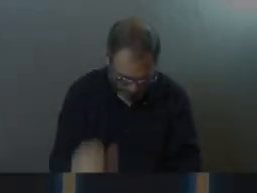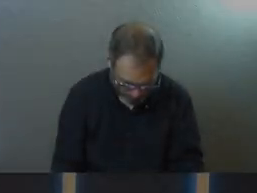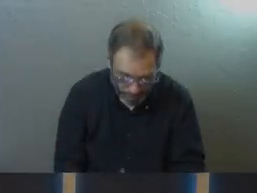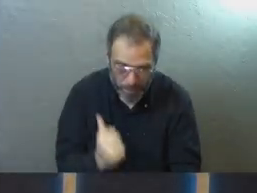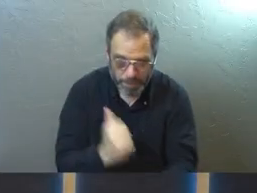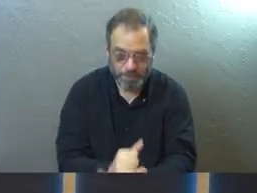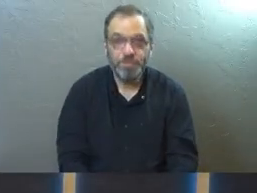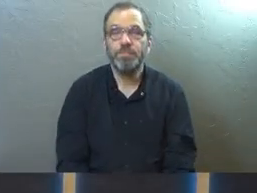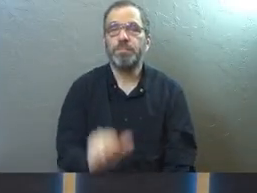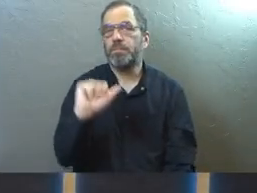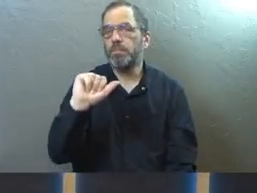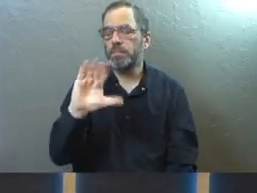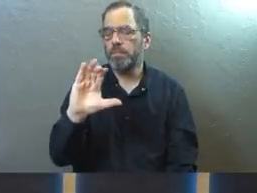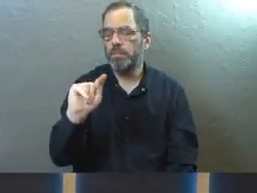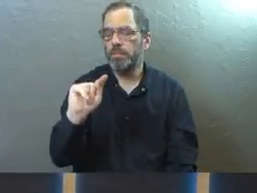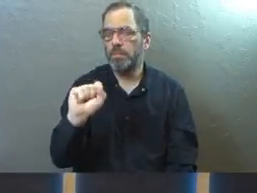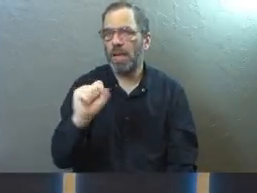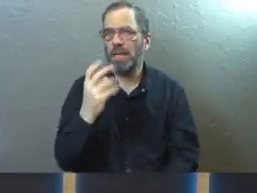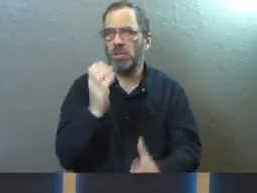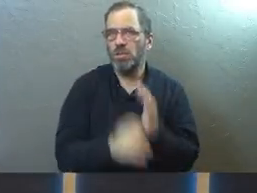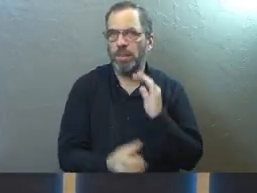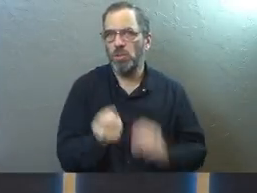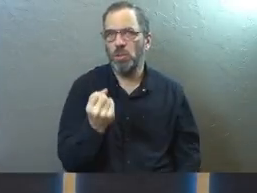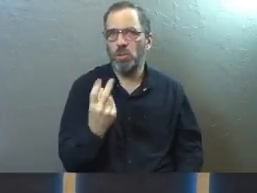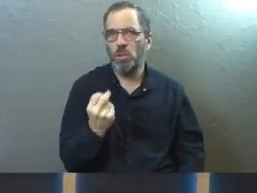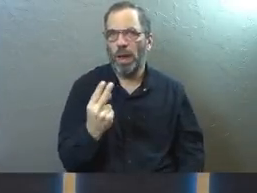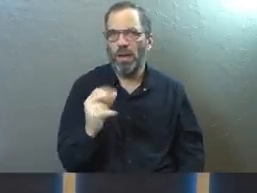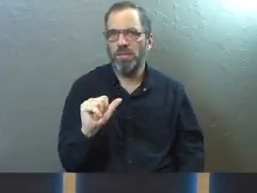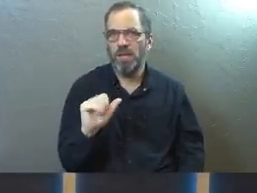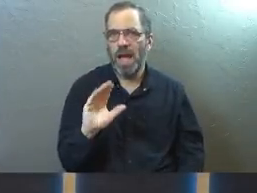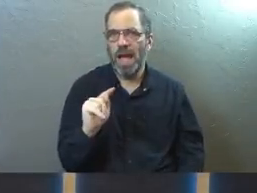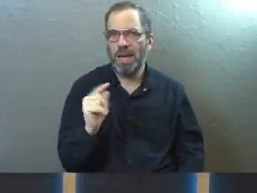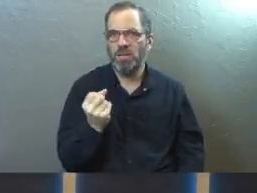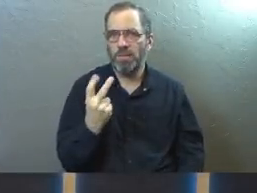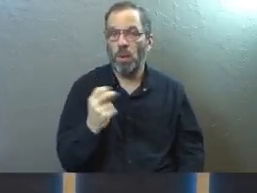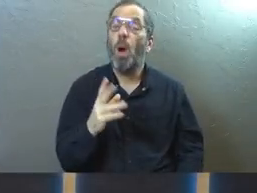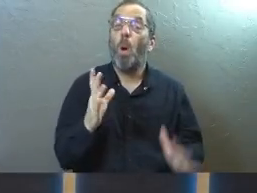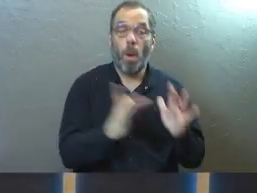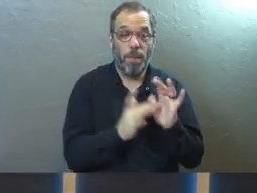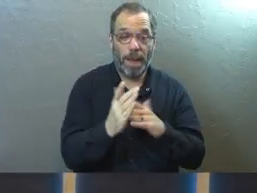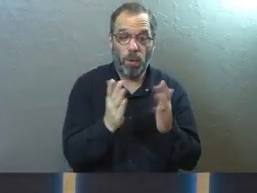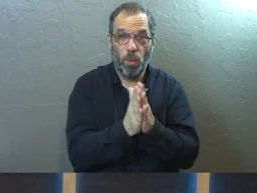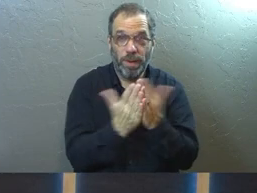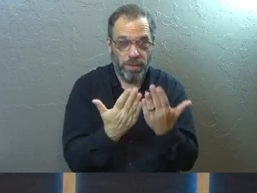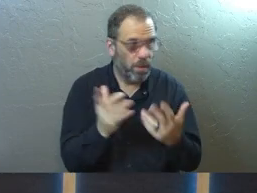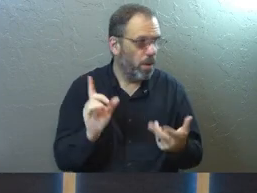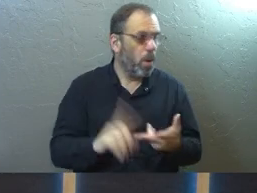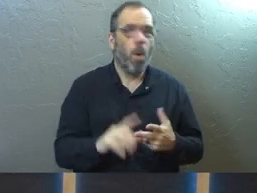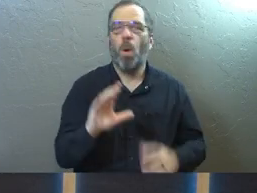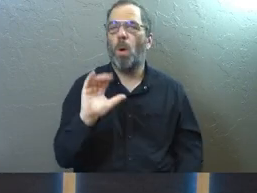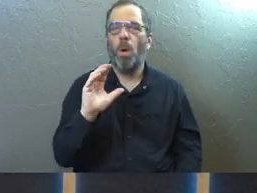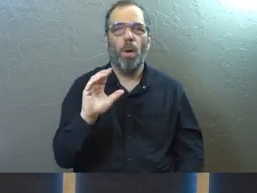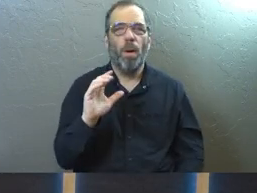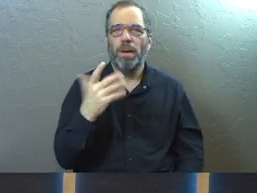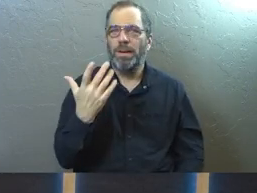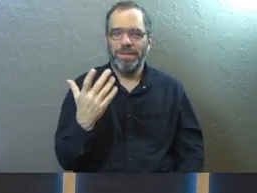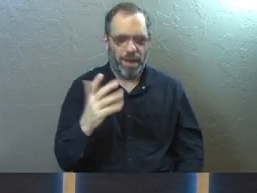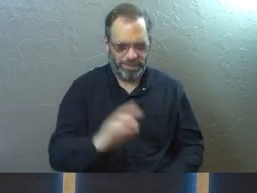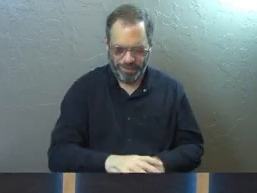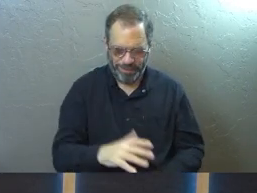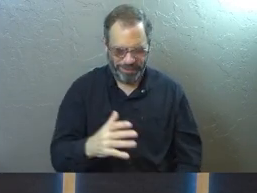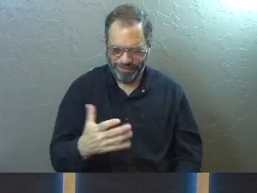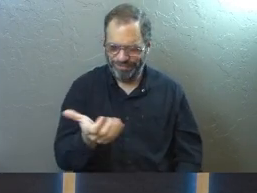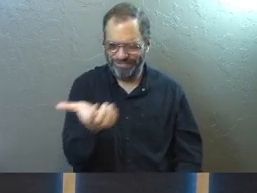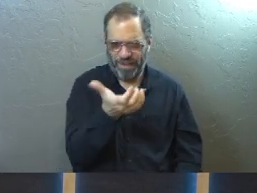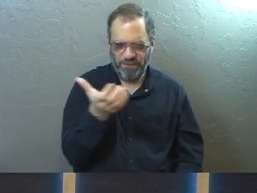Amen. Go to Acts chapter 12. If you're in your notes, if you've got a Bible with you, if you've got Bible as a smartphone